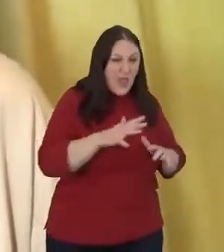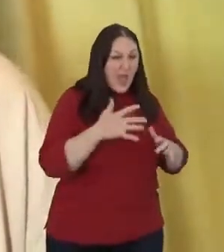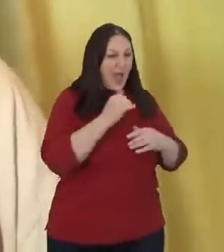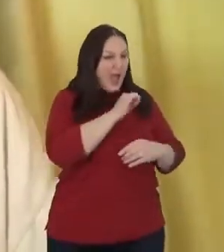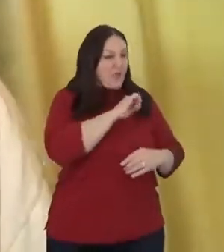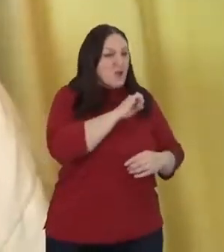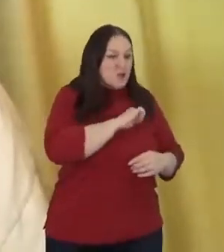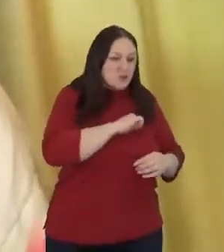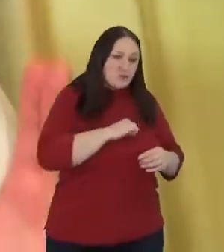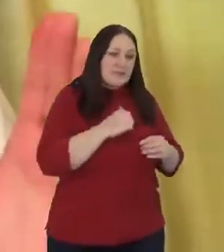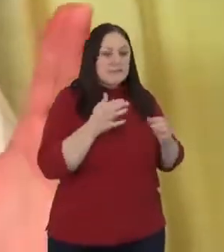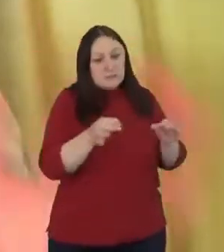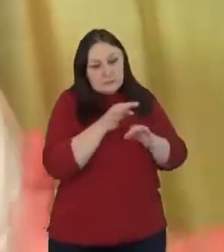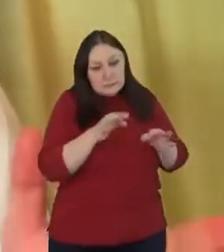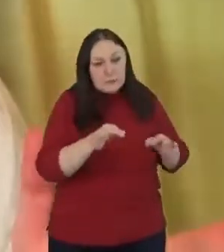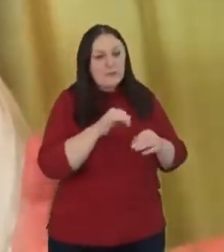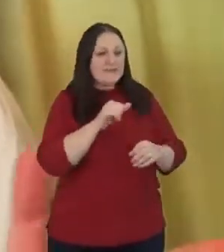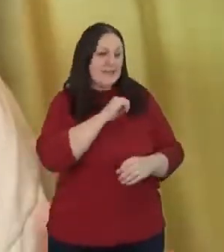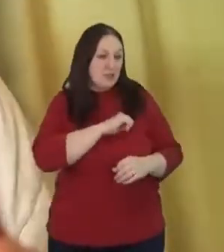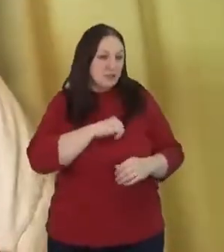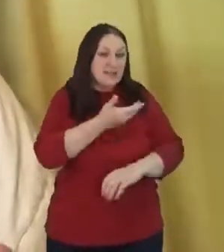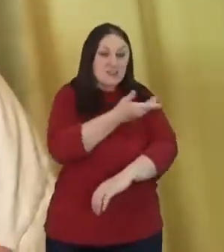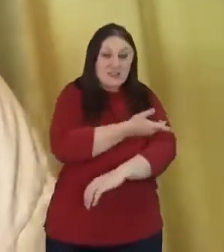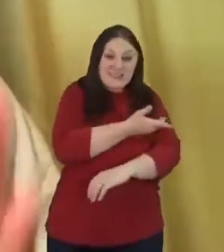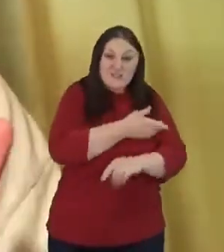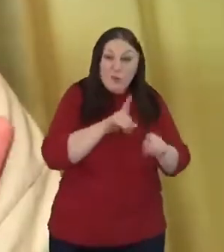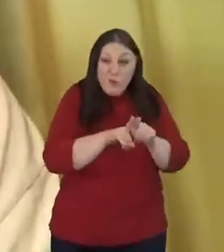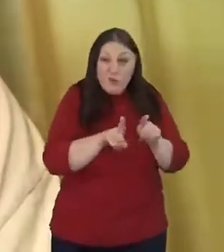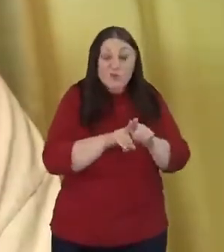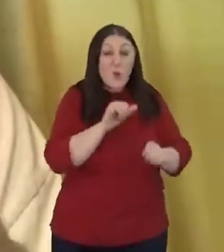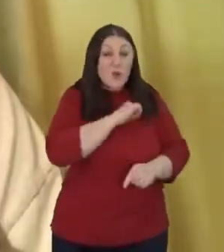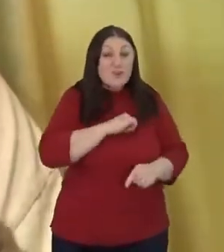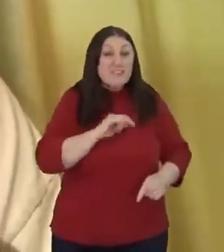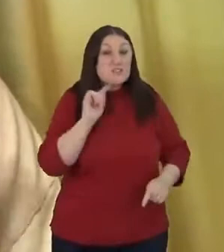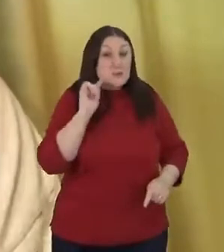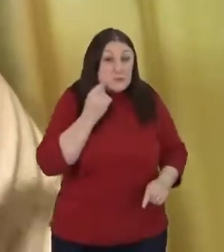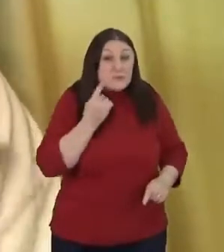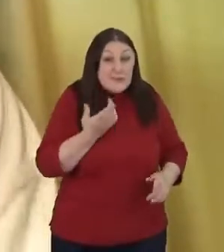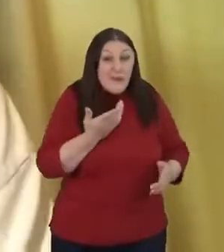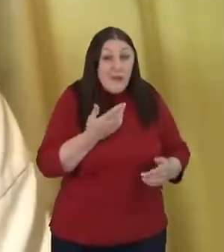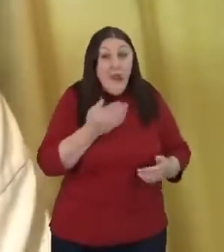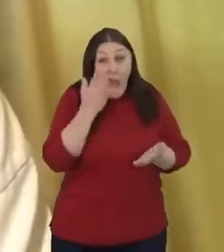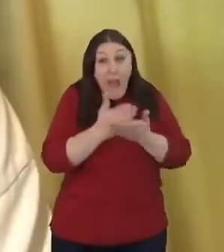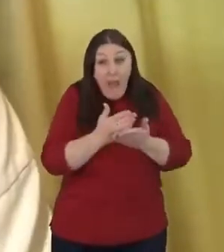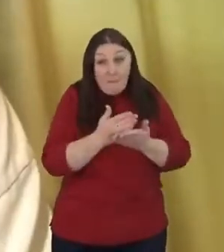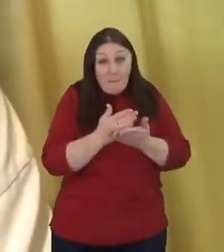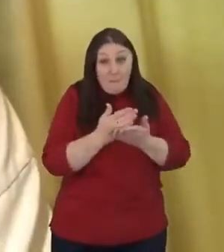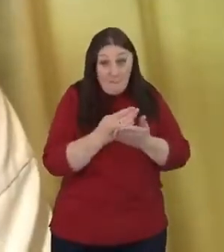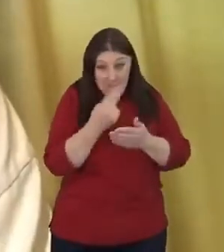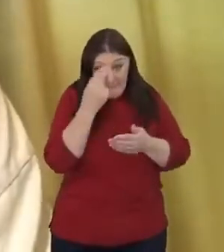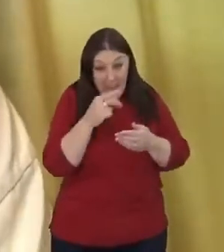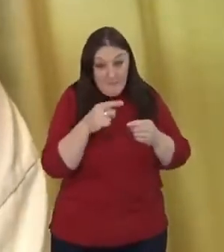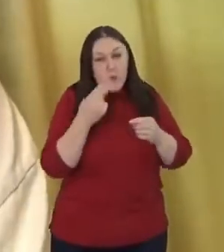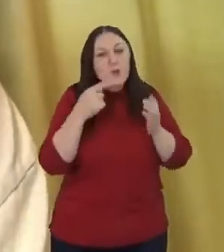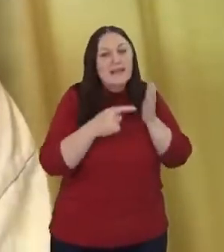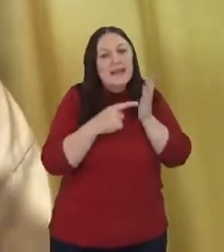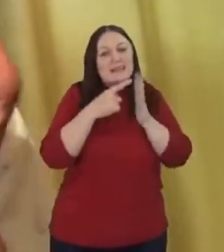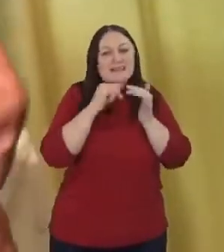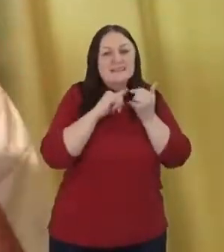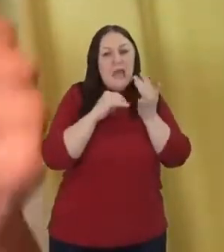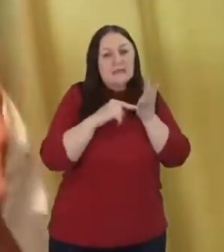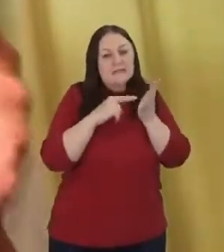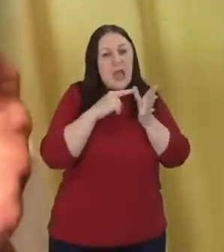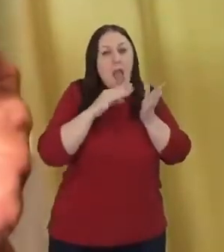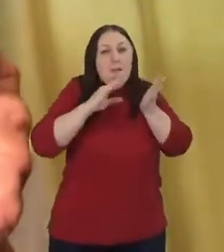t-shirts, we even had Christian candy. It was called, I kid you not, it was called Testaments, Mints,